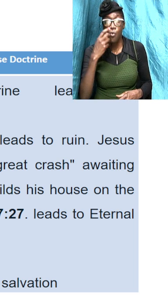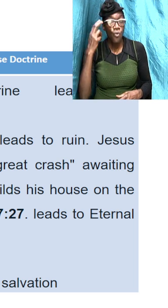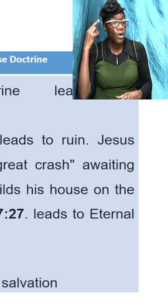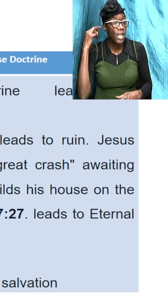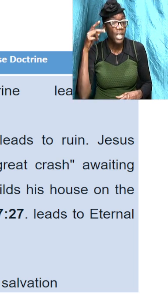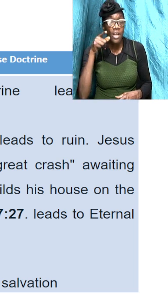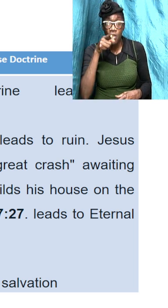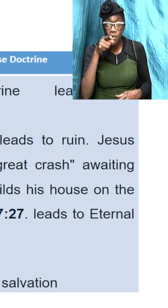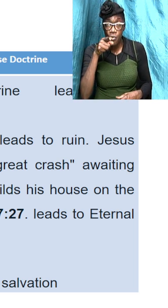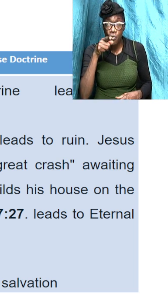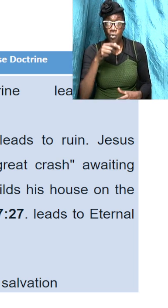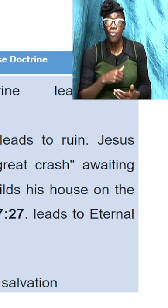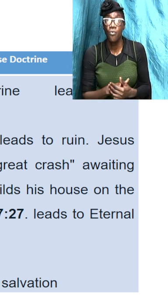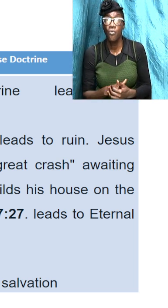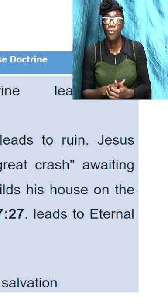already